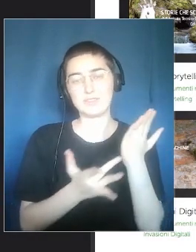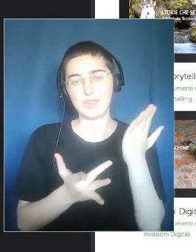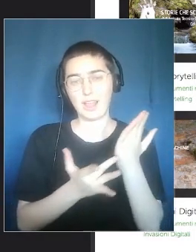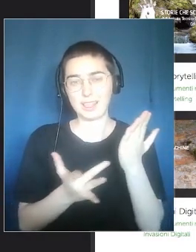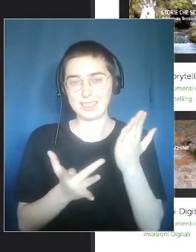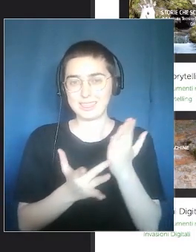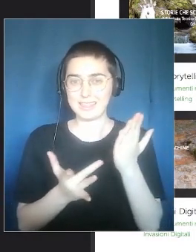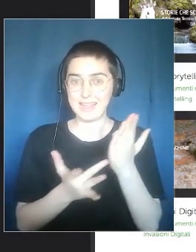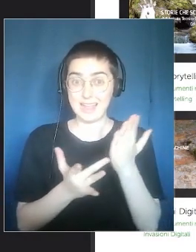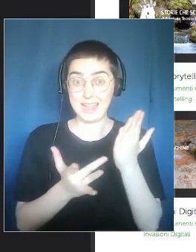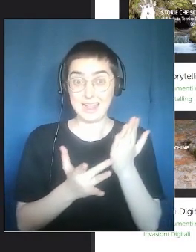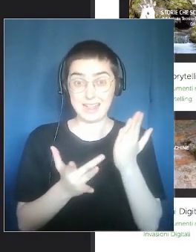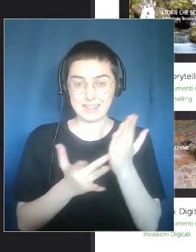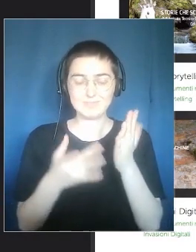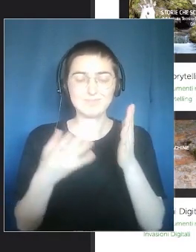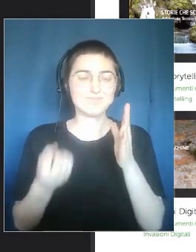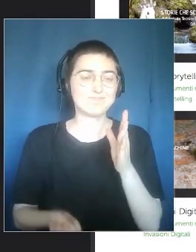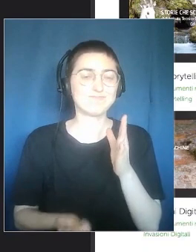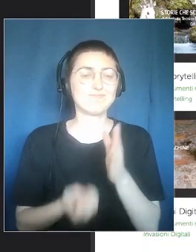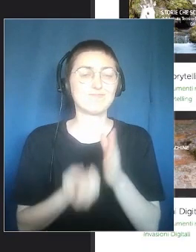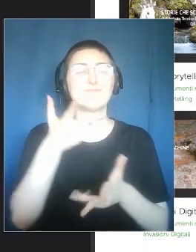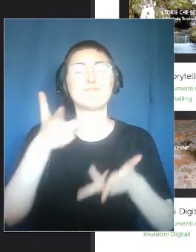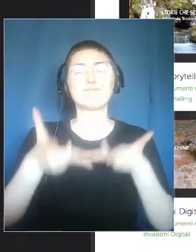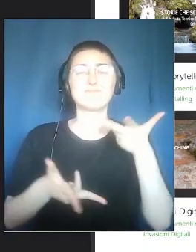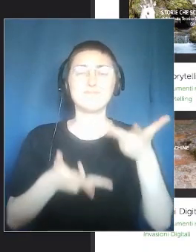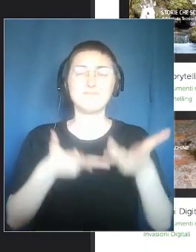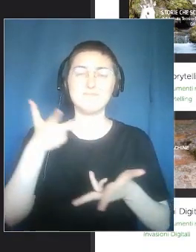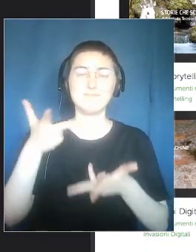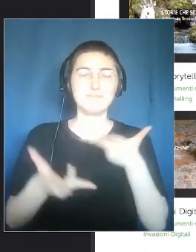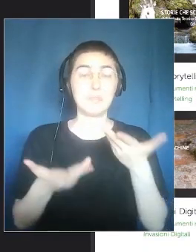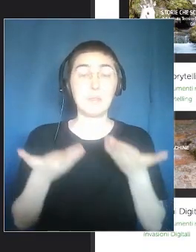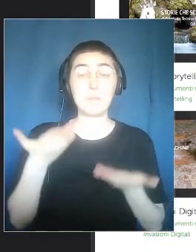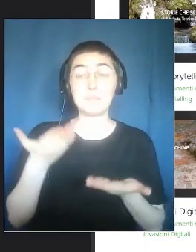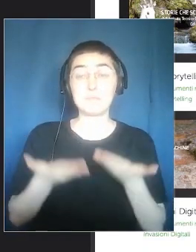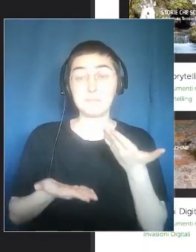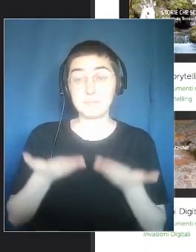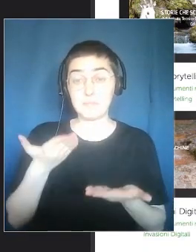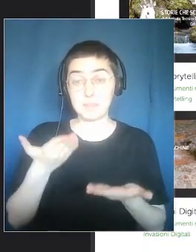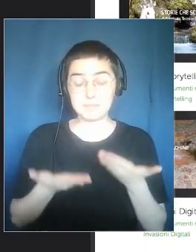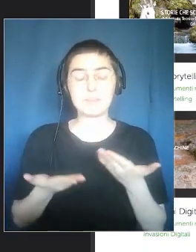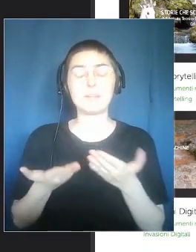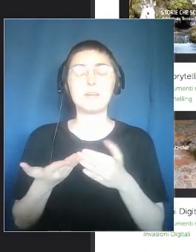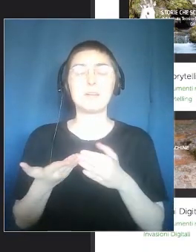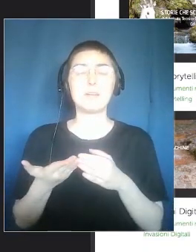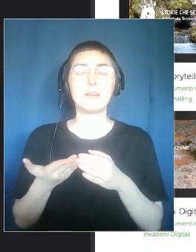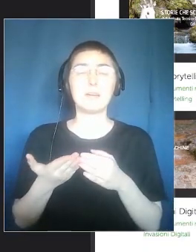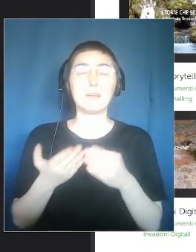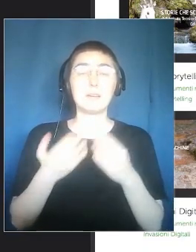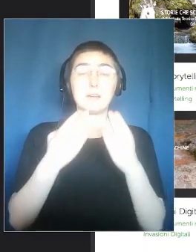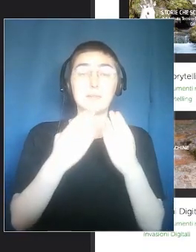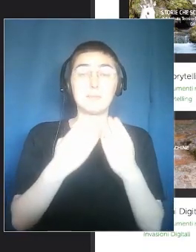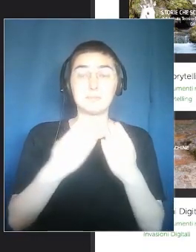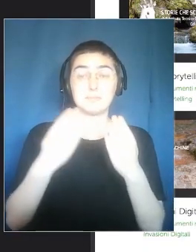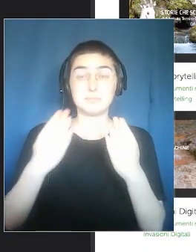the digital component to create this storytelling. So virtual exhibitions,